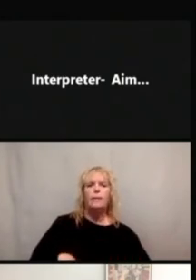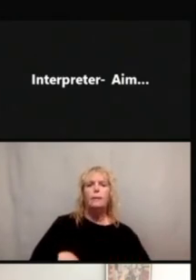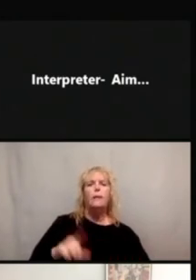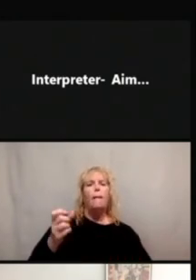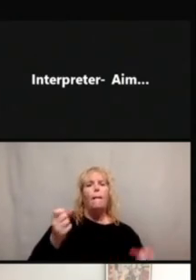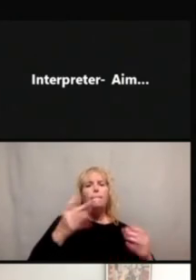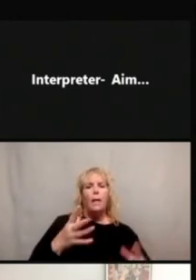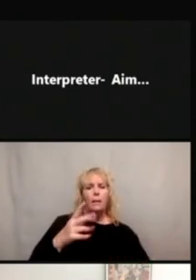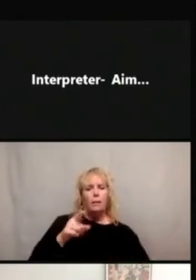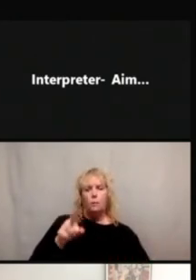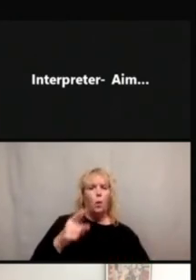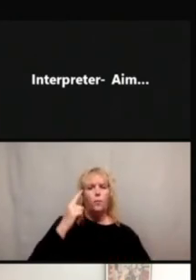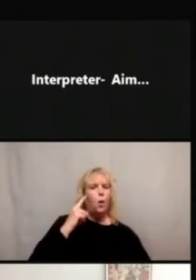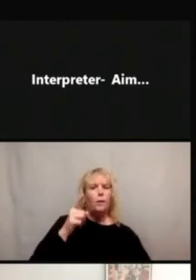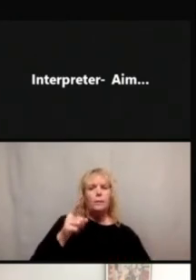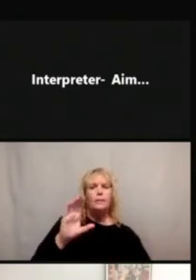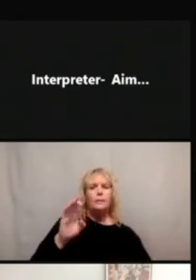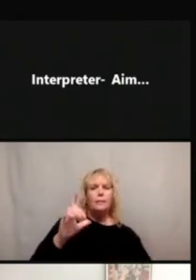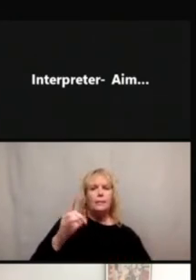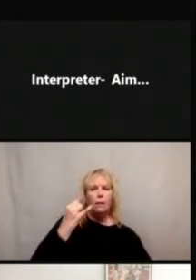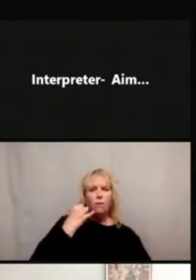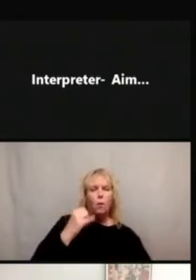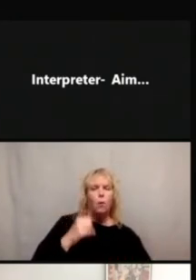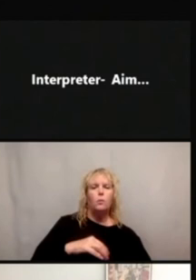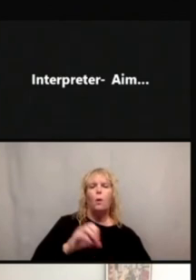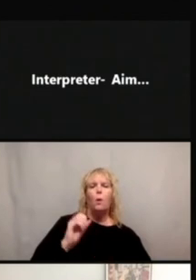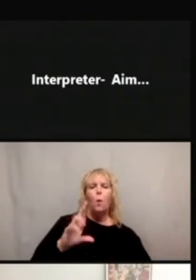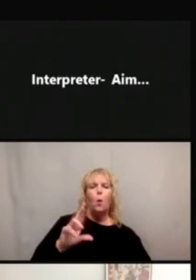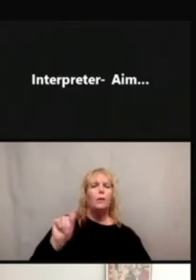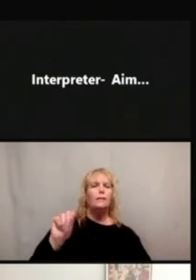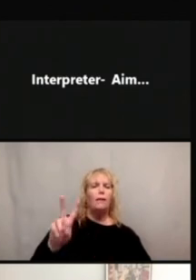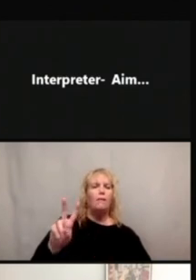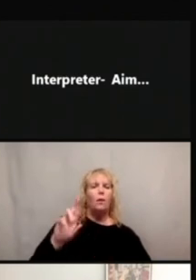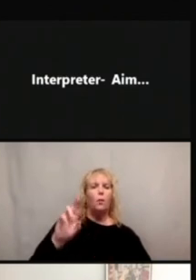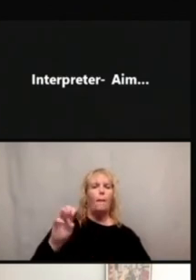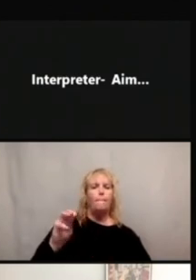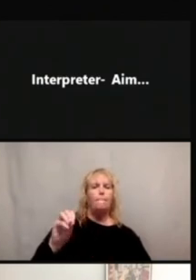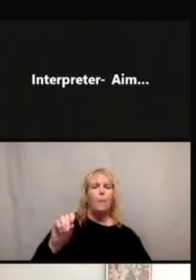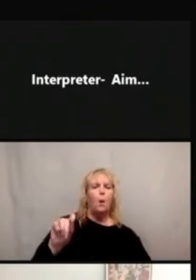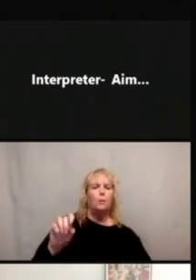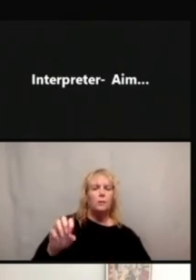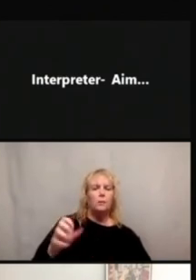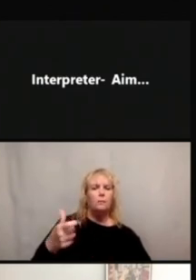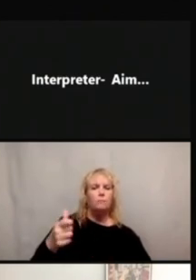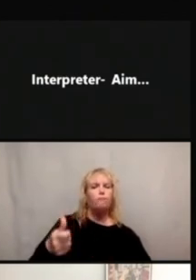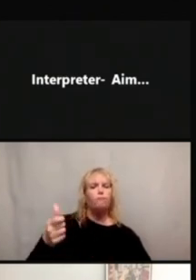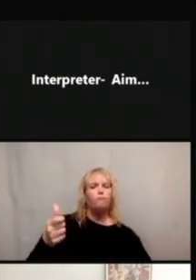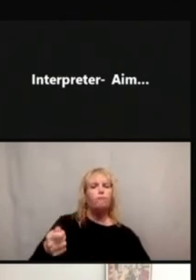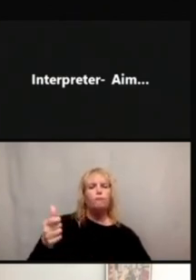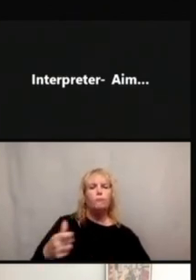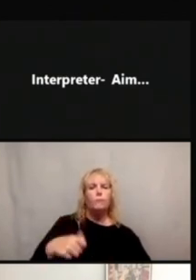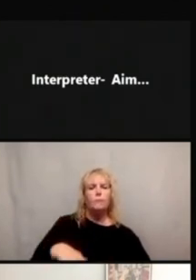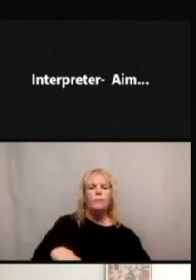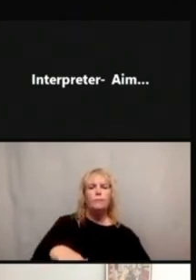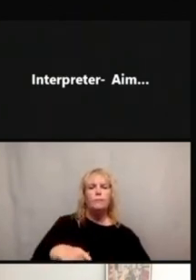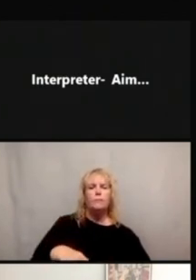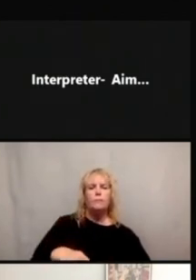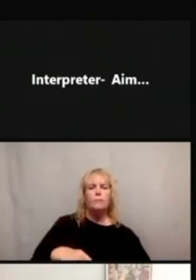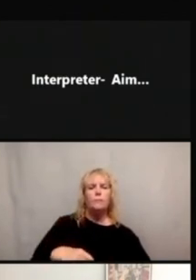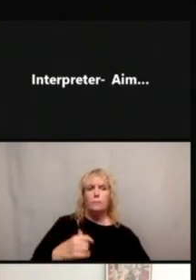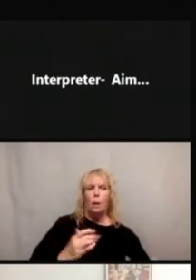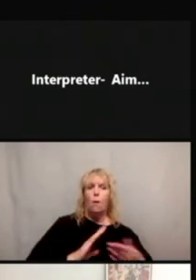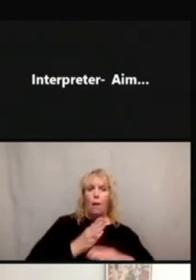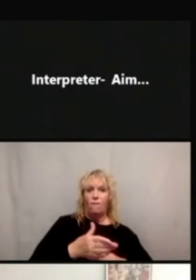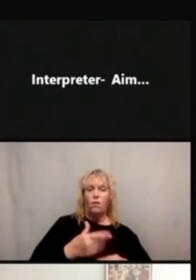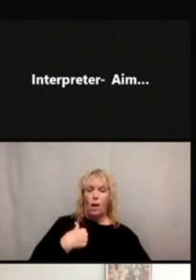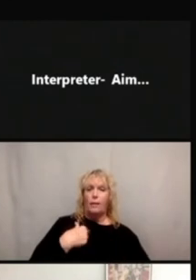that said this image is showing a cell phone or a TV remote and many participants once we told them,